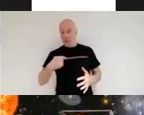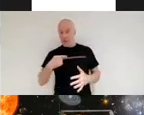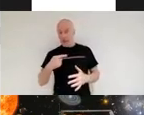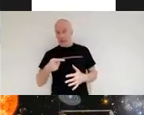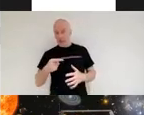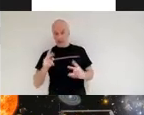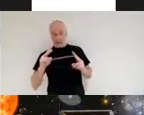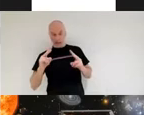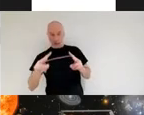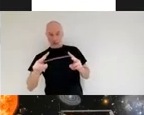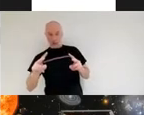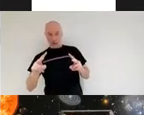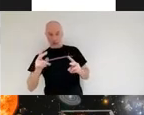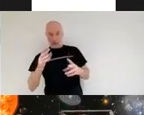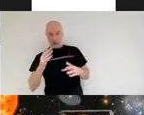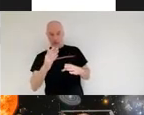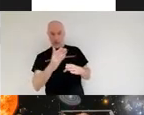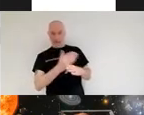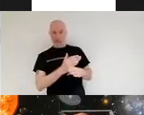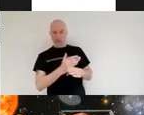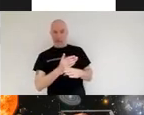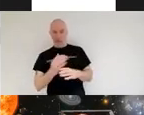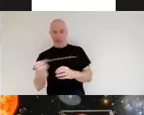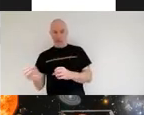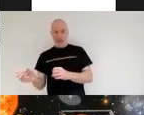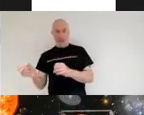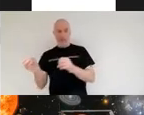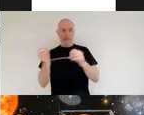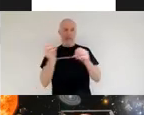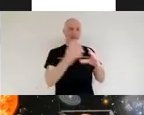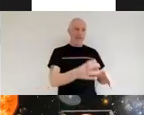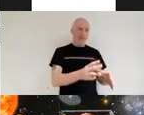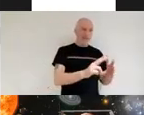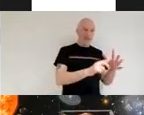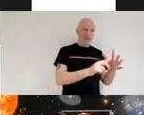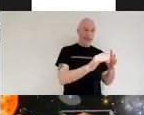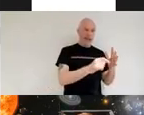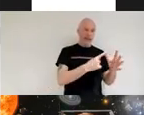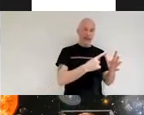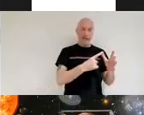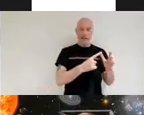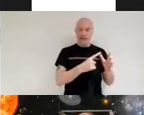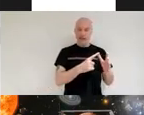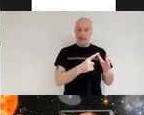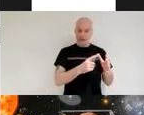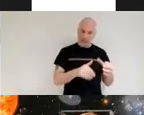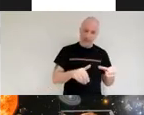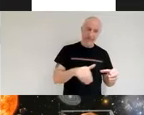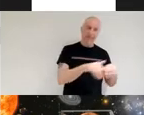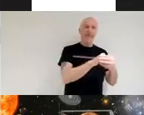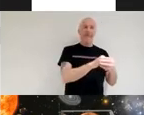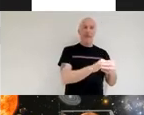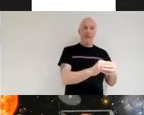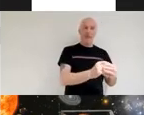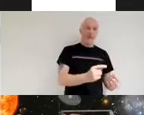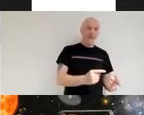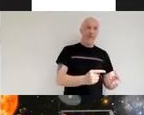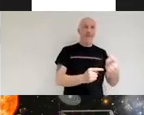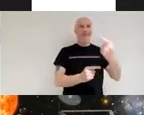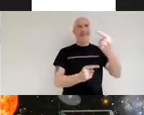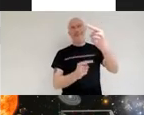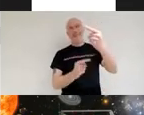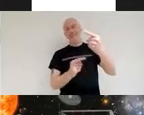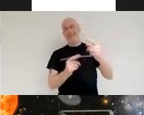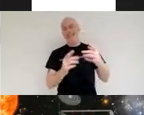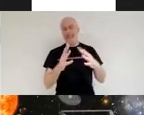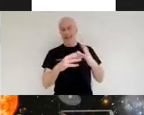clean room there before it got shipped off to nasa goddard to be integrated into the main spacecraft itself now in order to get it down